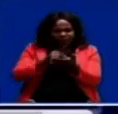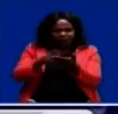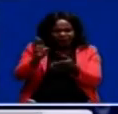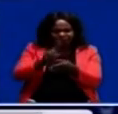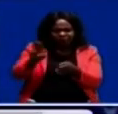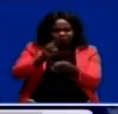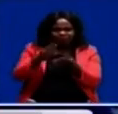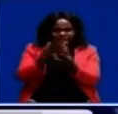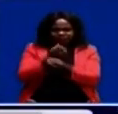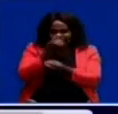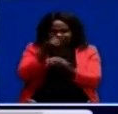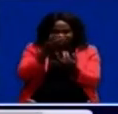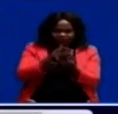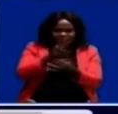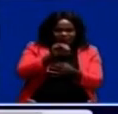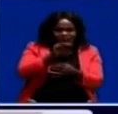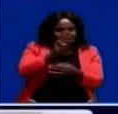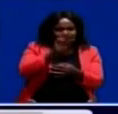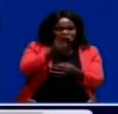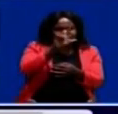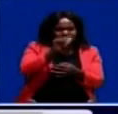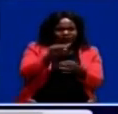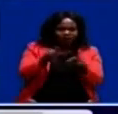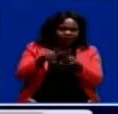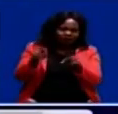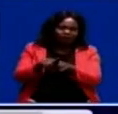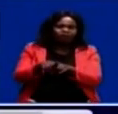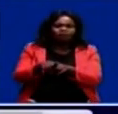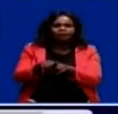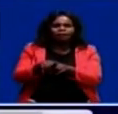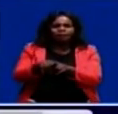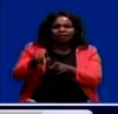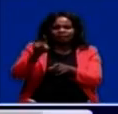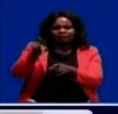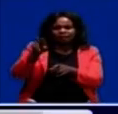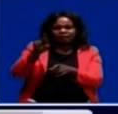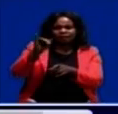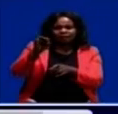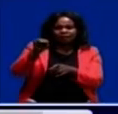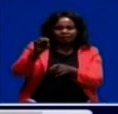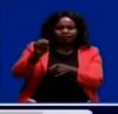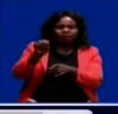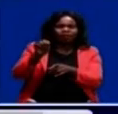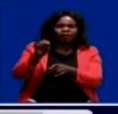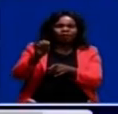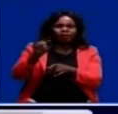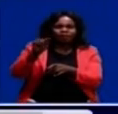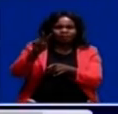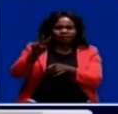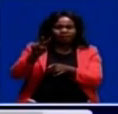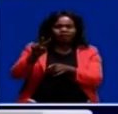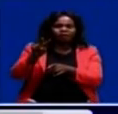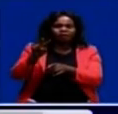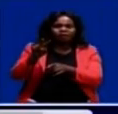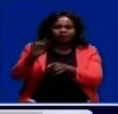between Mr. Moila and a Prime TV journalist to gain political mileage. Speaking at a media briefing in Lusaka